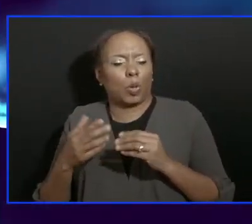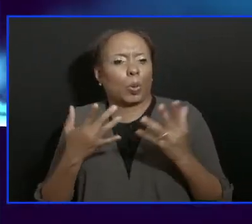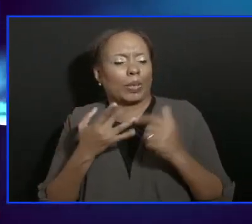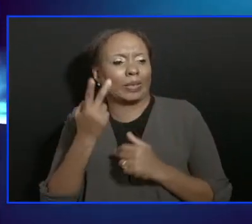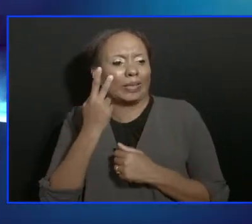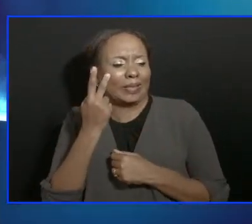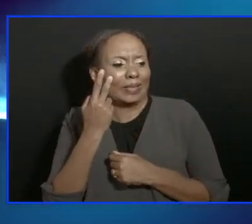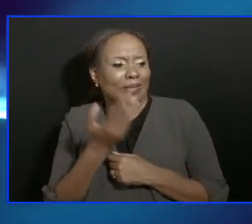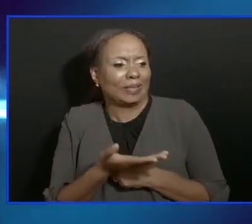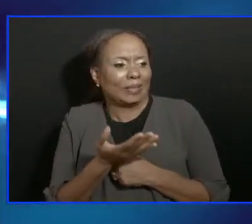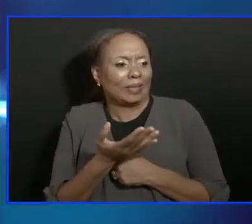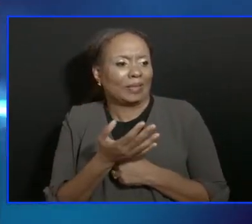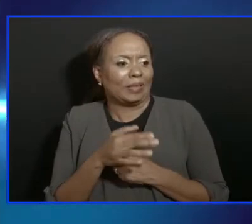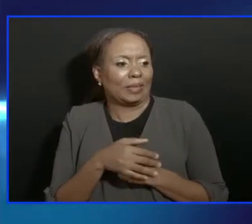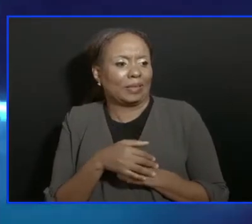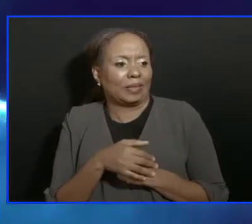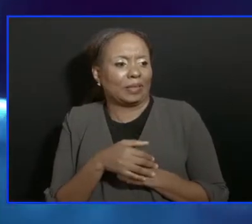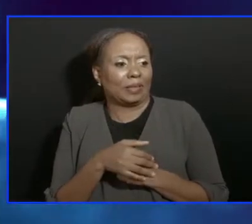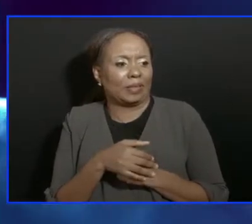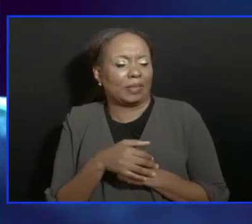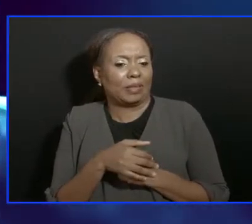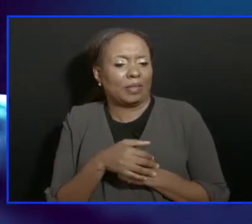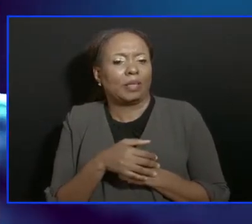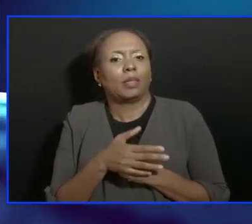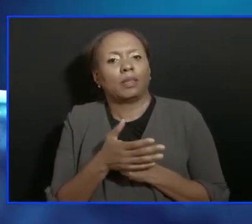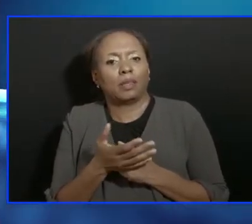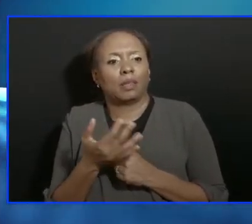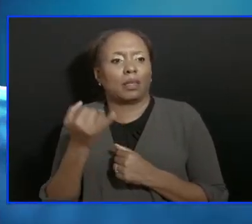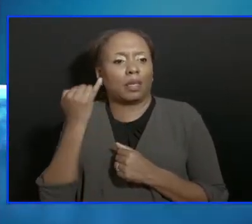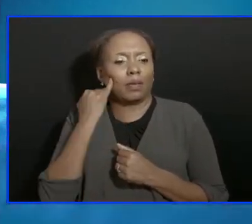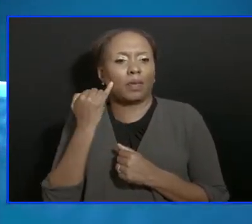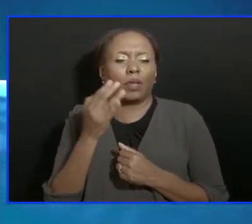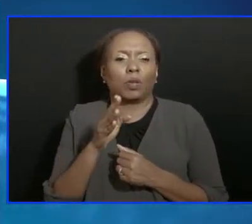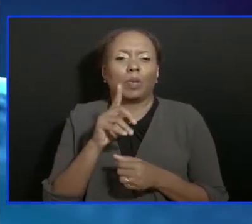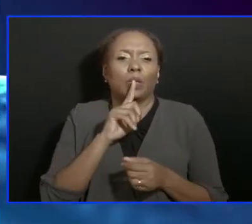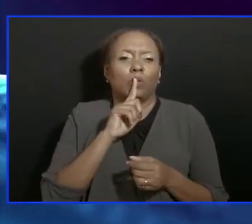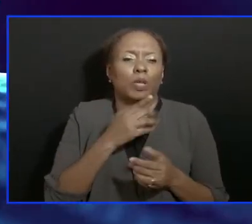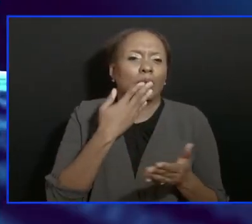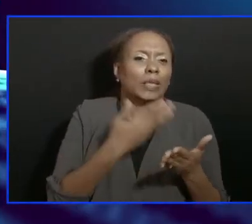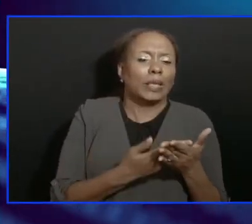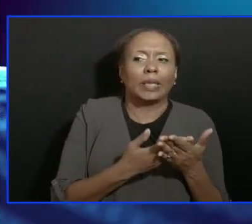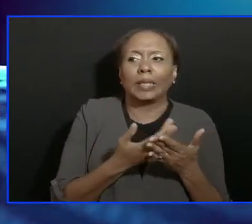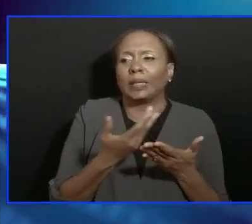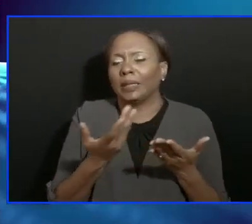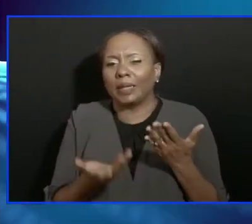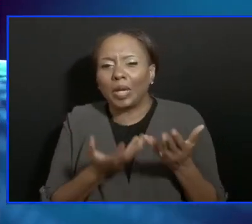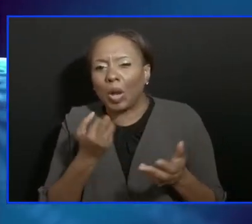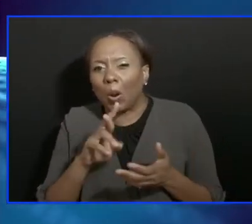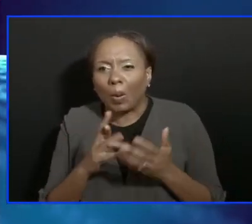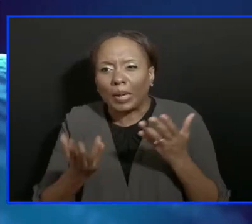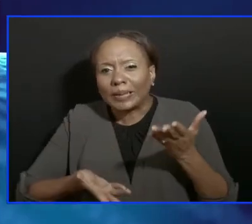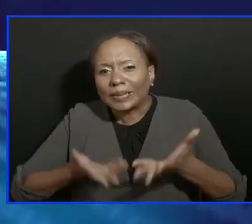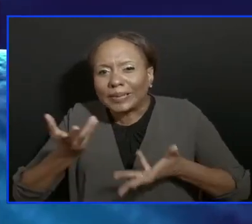is something that is somewhat untenable for them as they consider